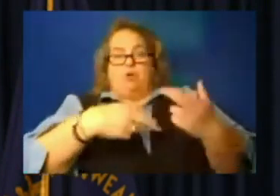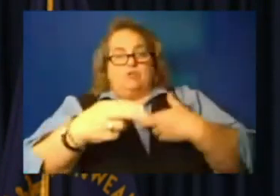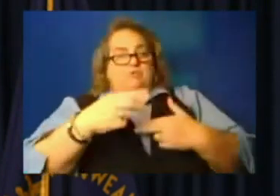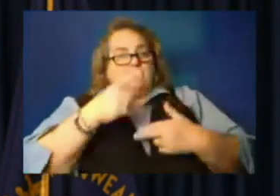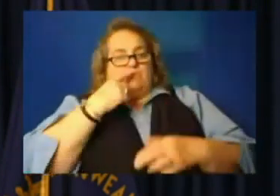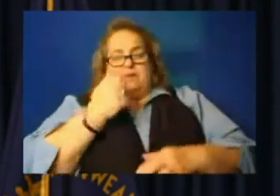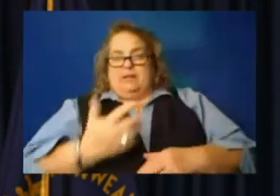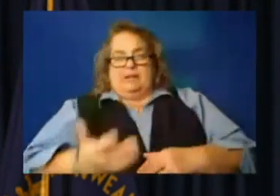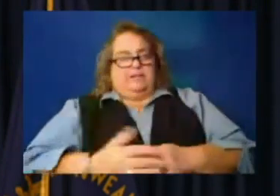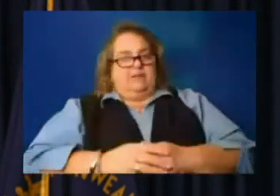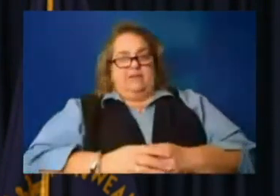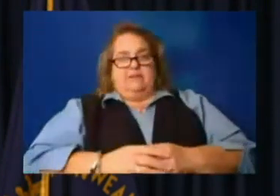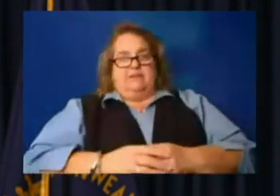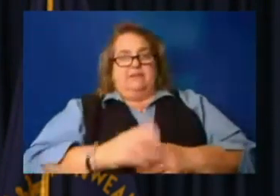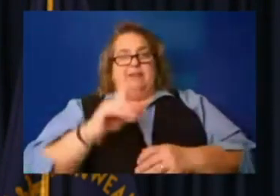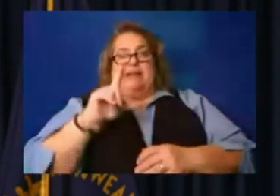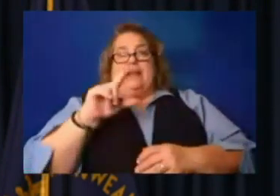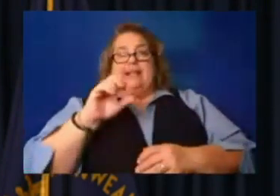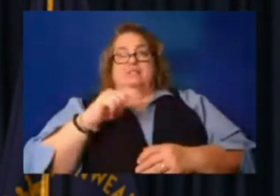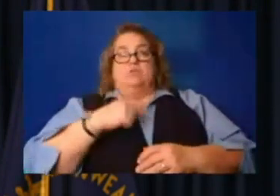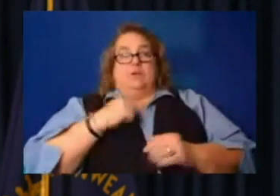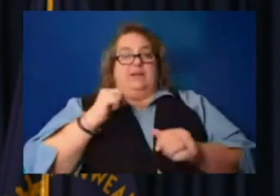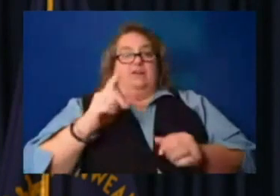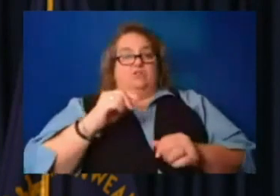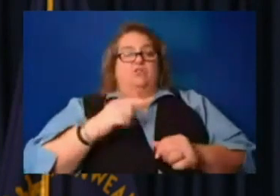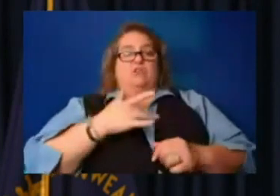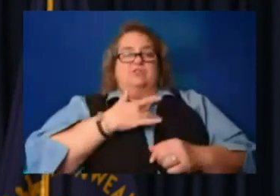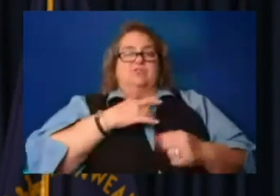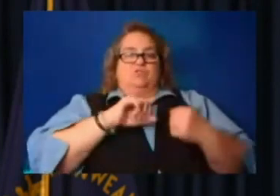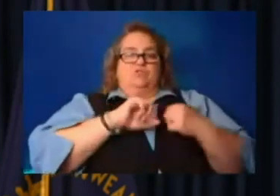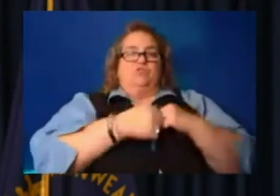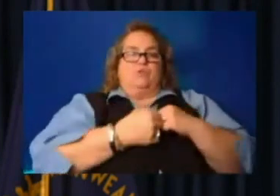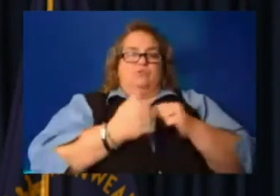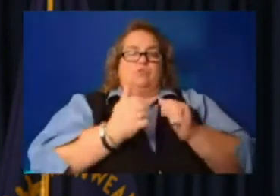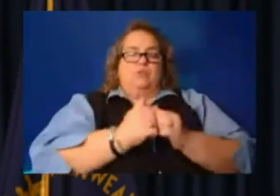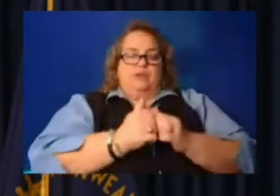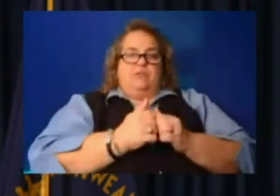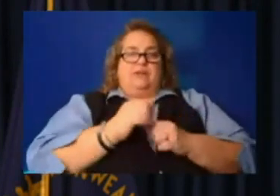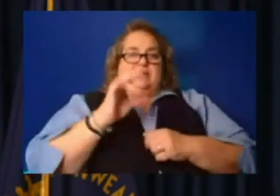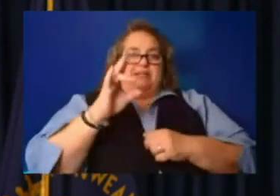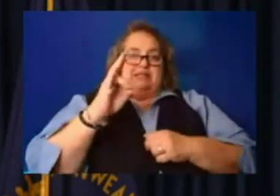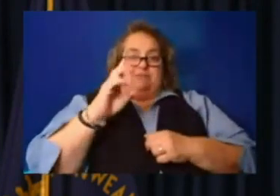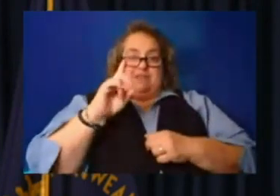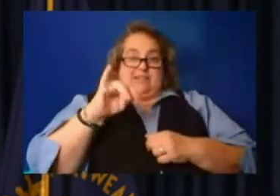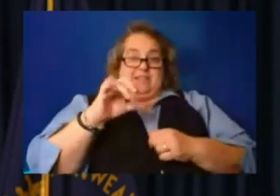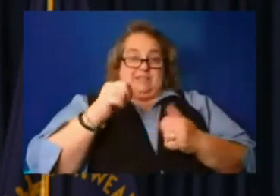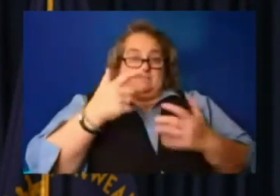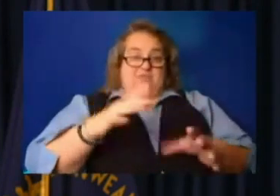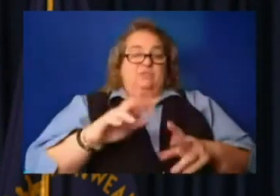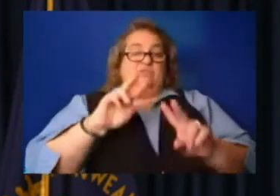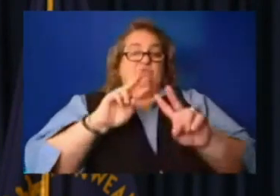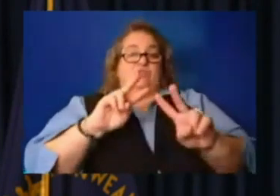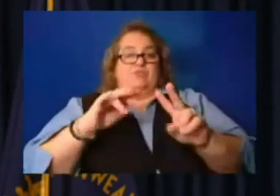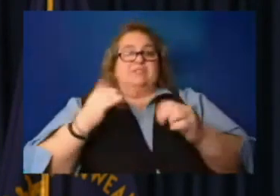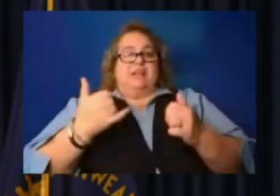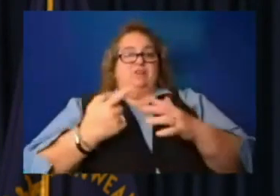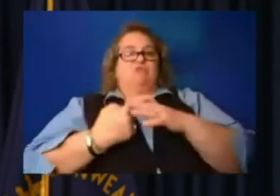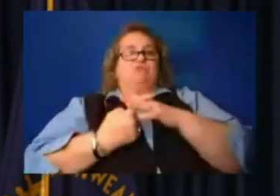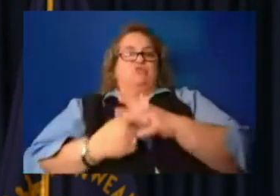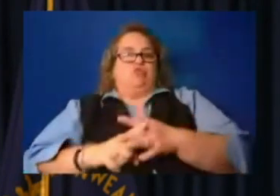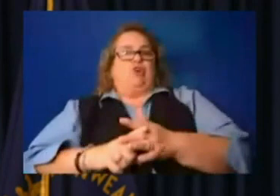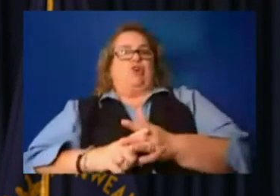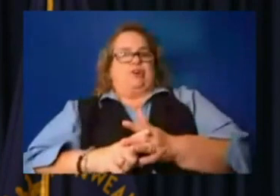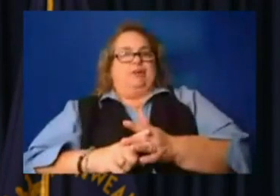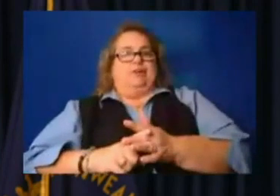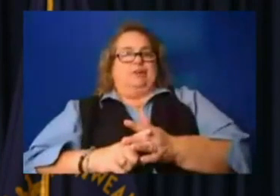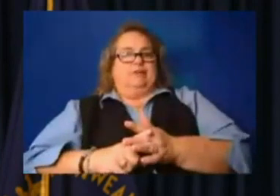least we can do is grief together and seven days out. These funerals are about to start. So make sure